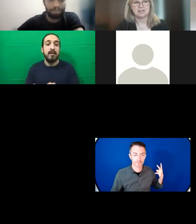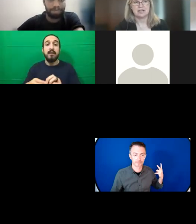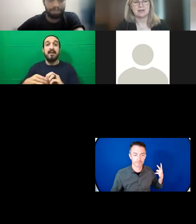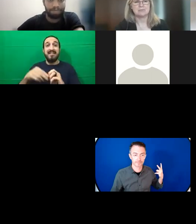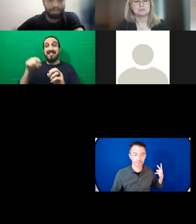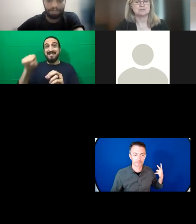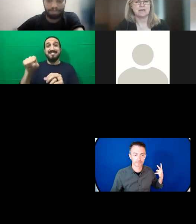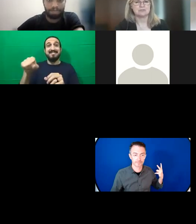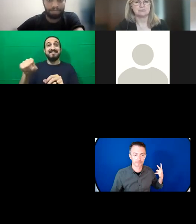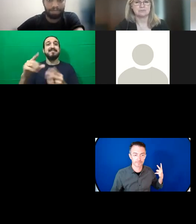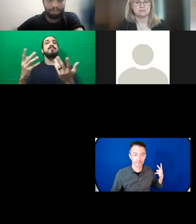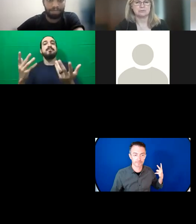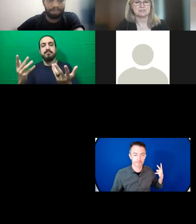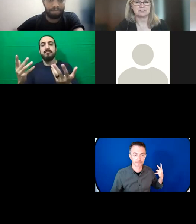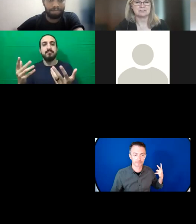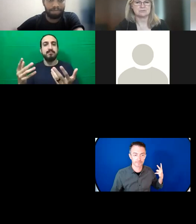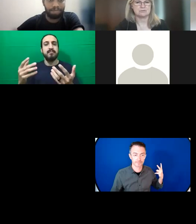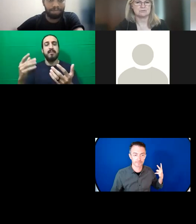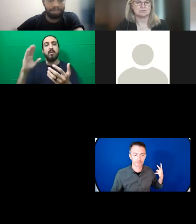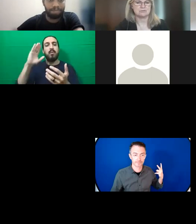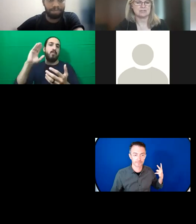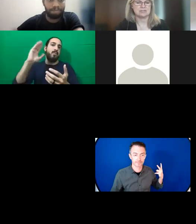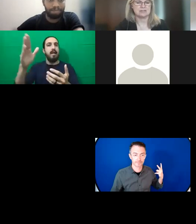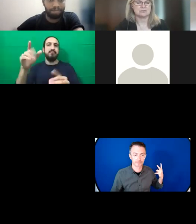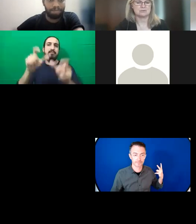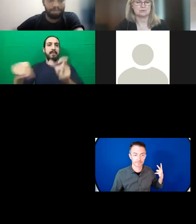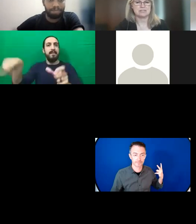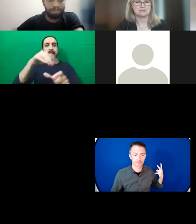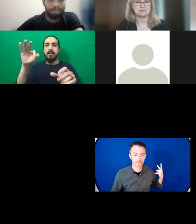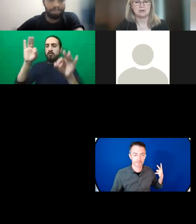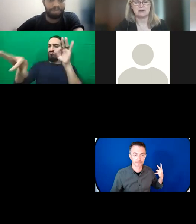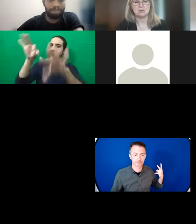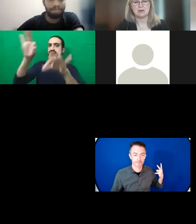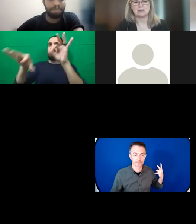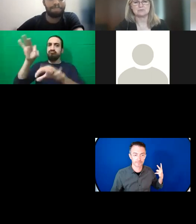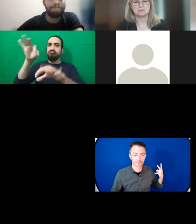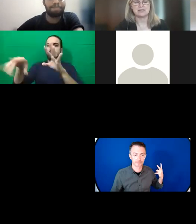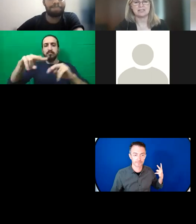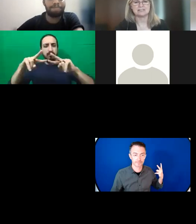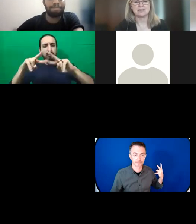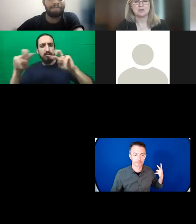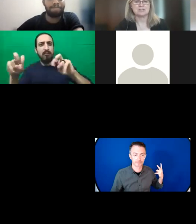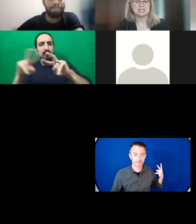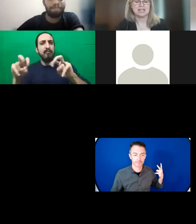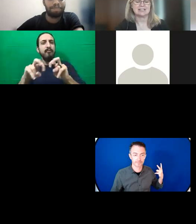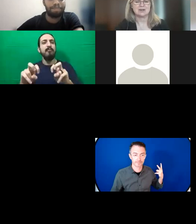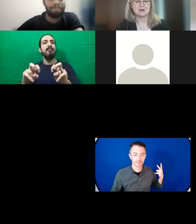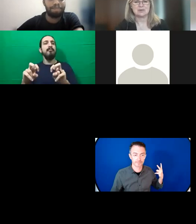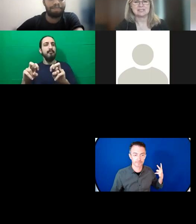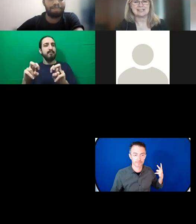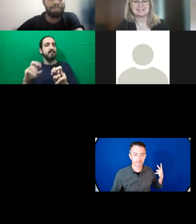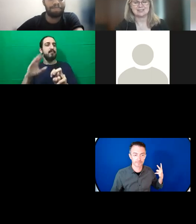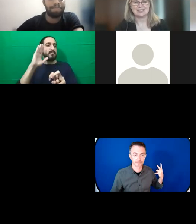to that review process through the procedural ways of doing things which again